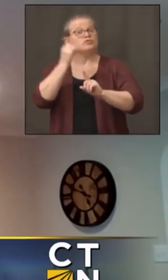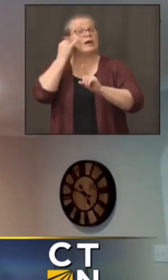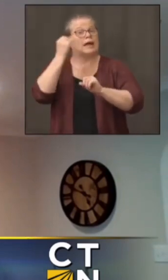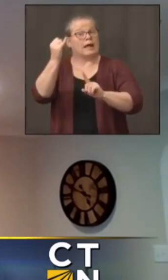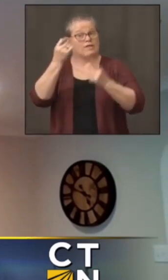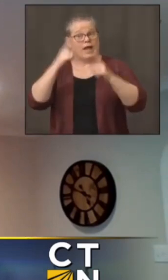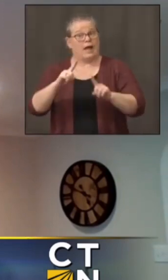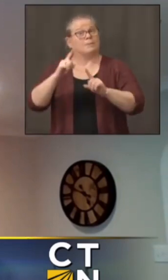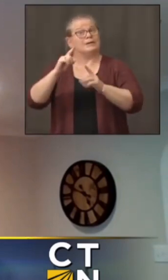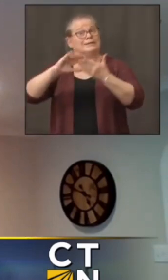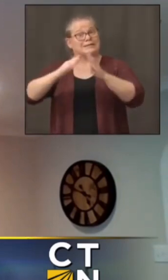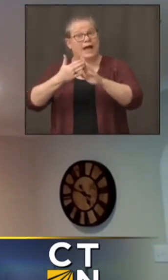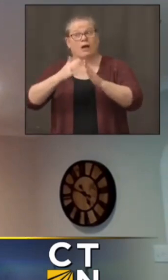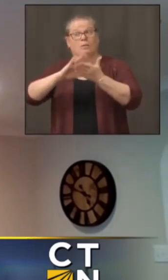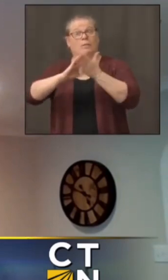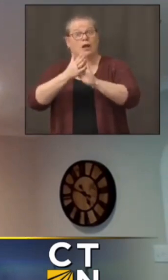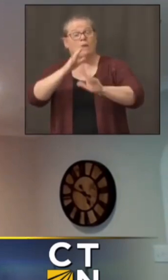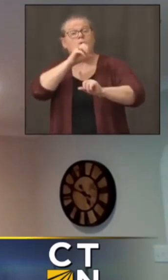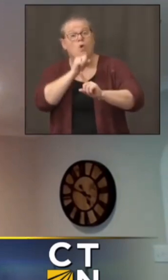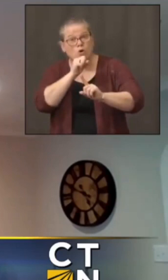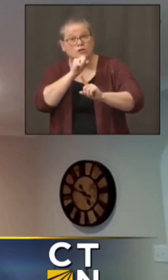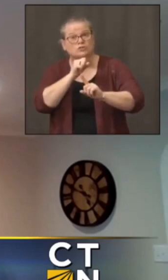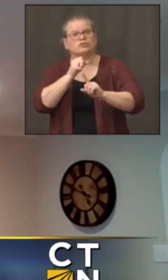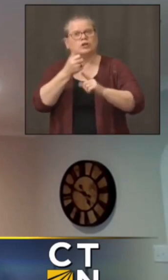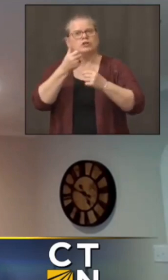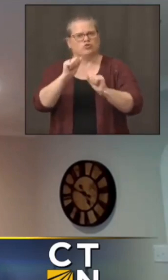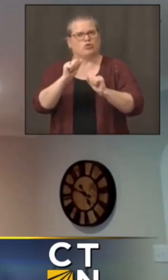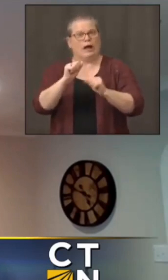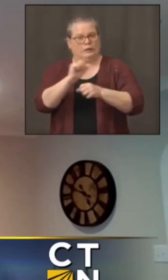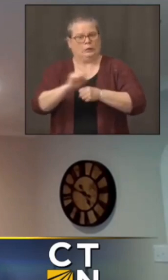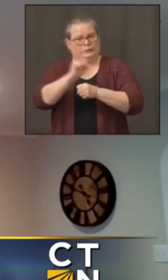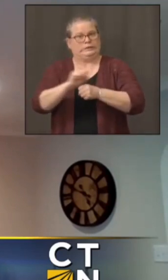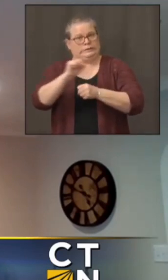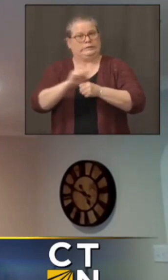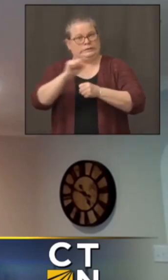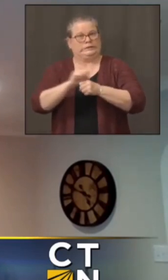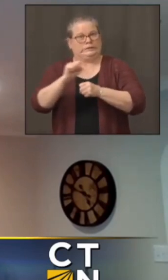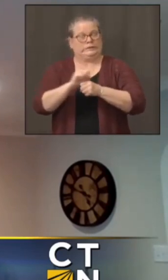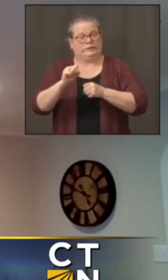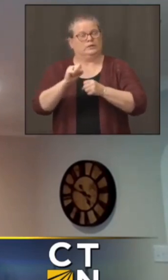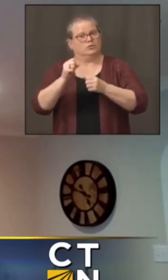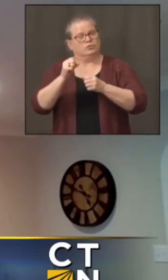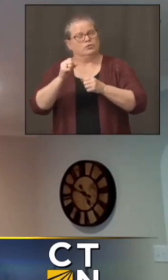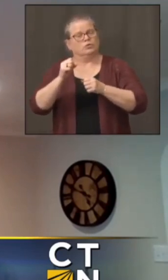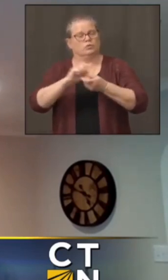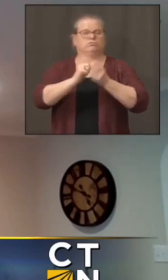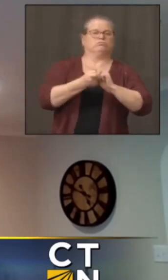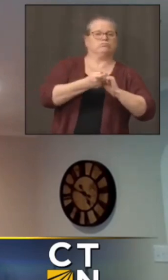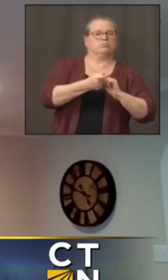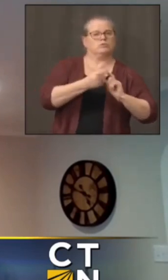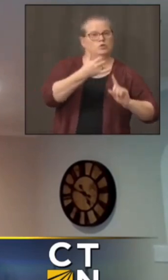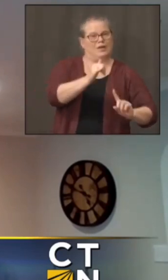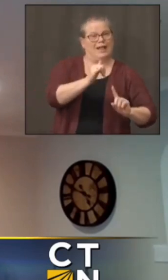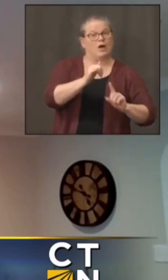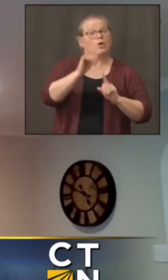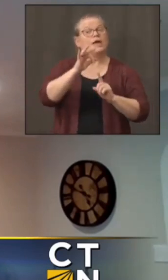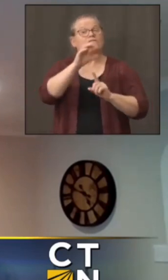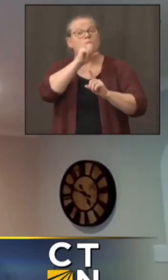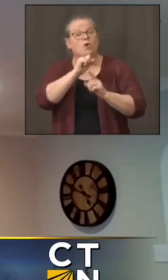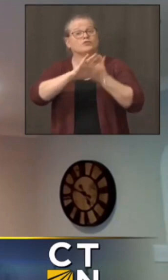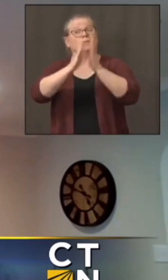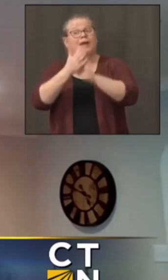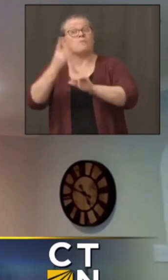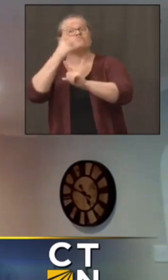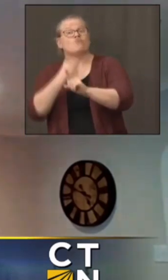back in the yellow. And if you're in the red, let's all work together to do what you can to get your town back into the orange or the